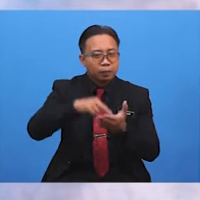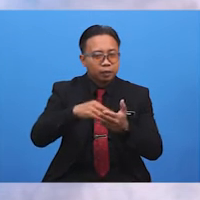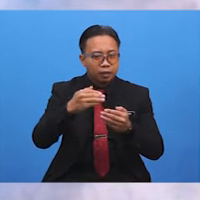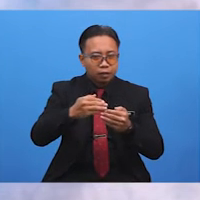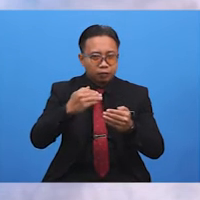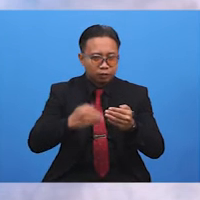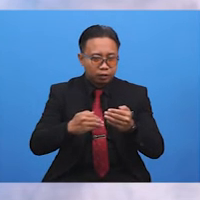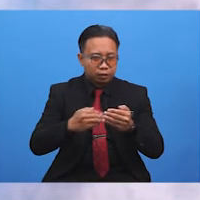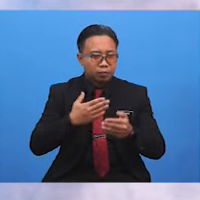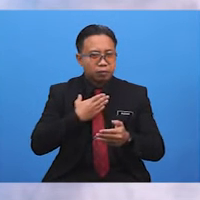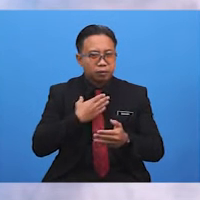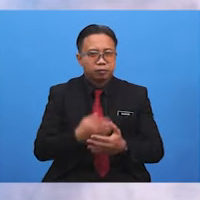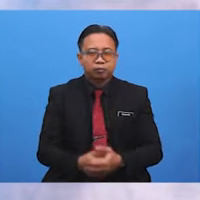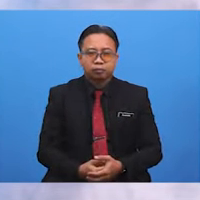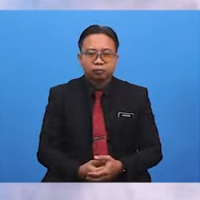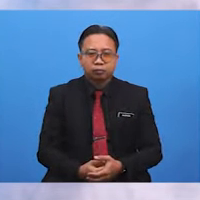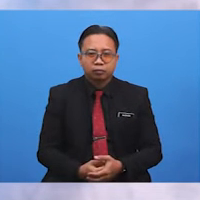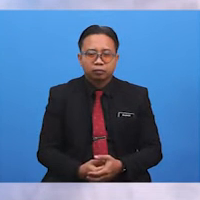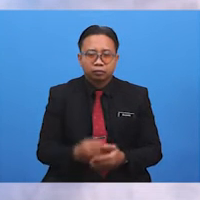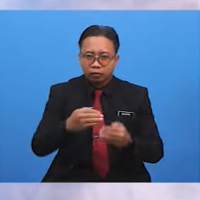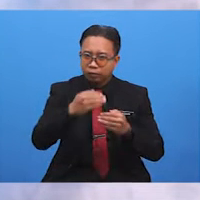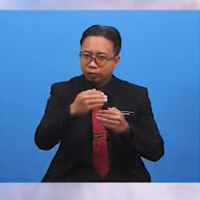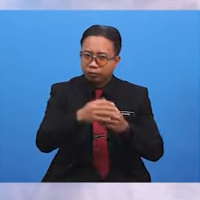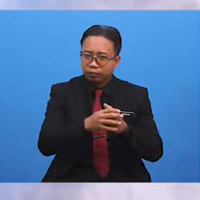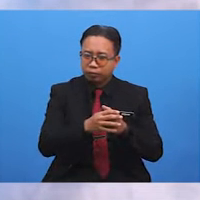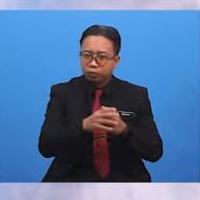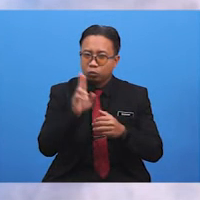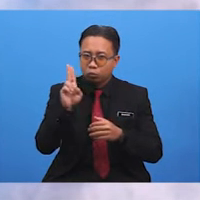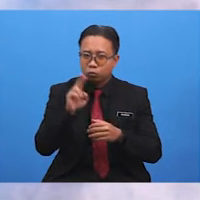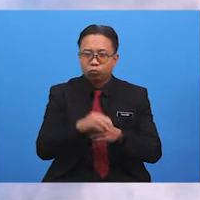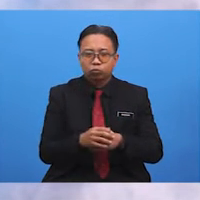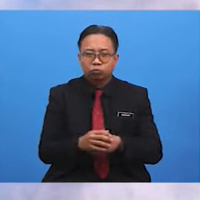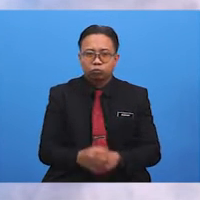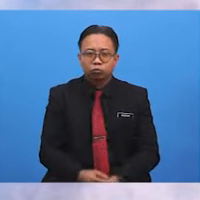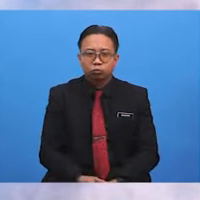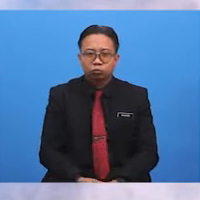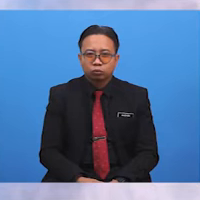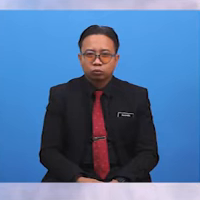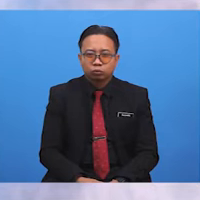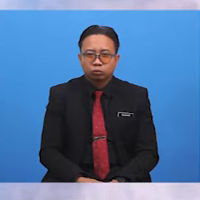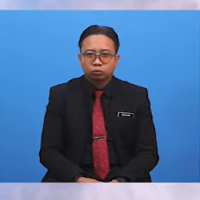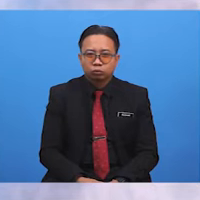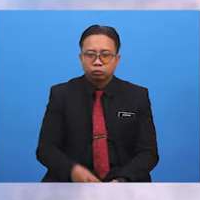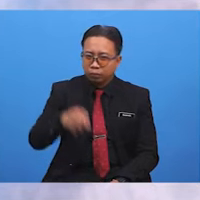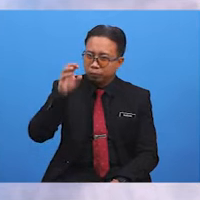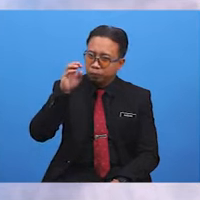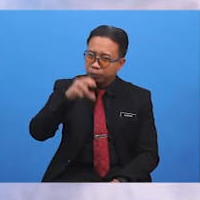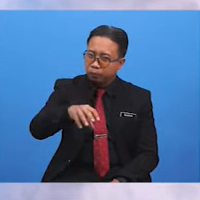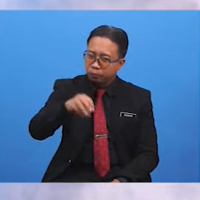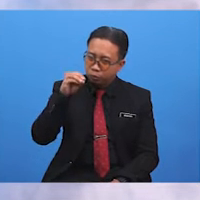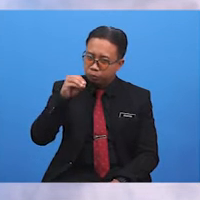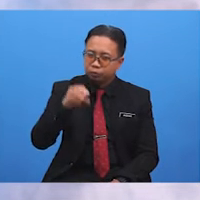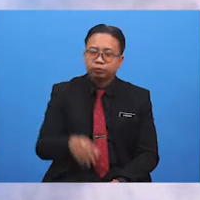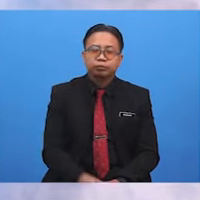Can you say the short OO sound for me? Say OO Say PUT